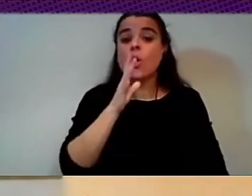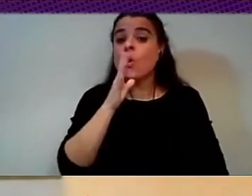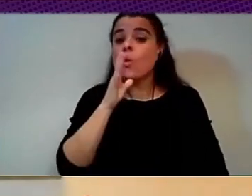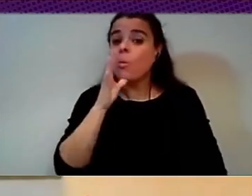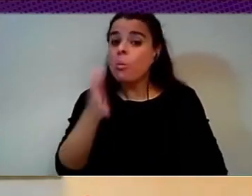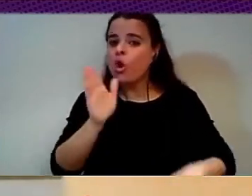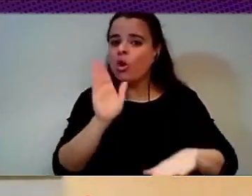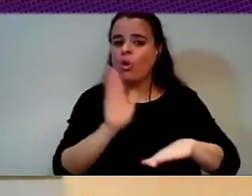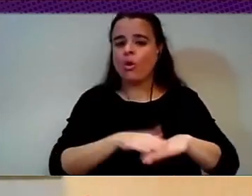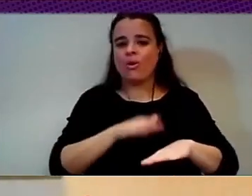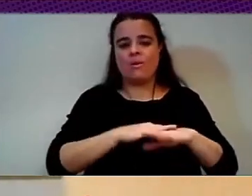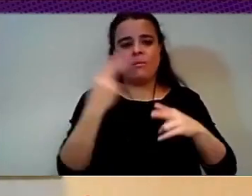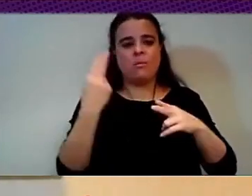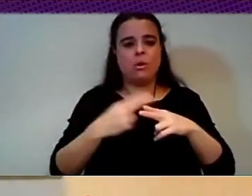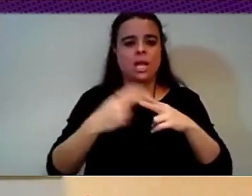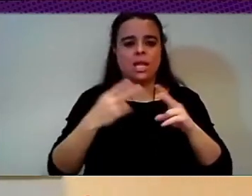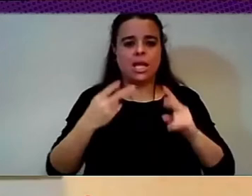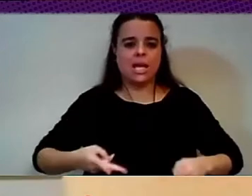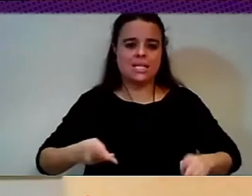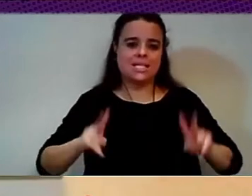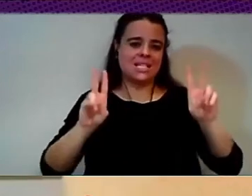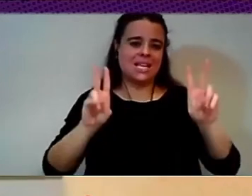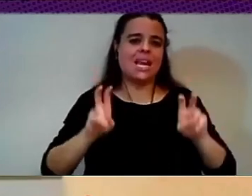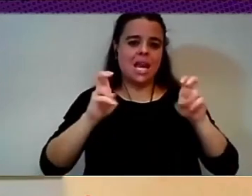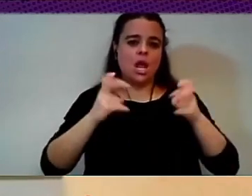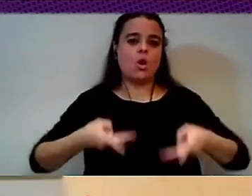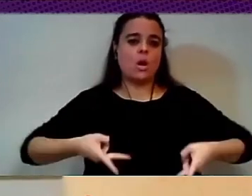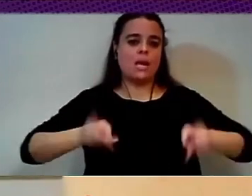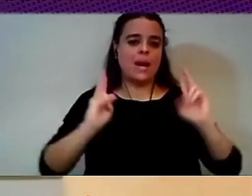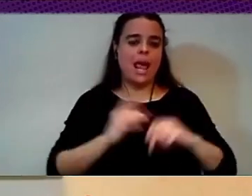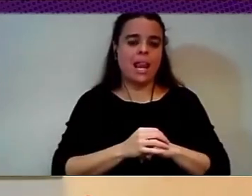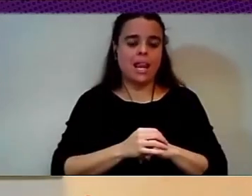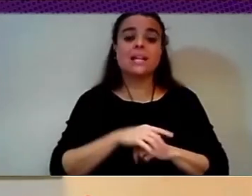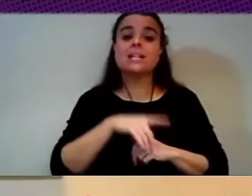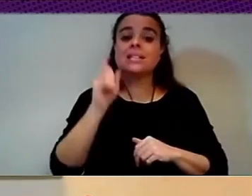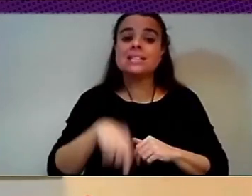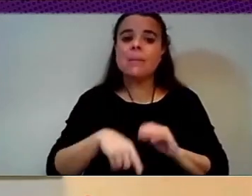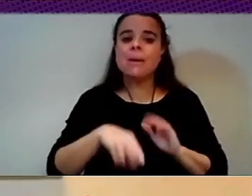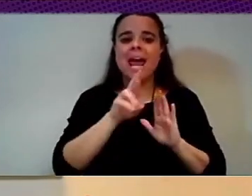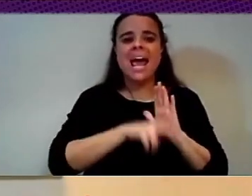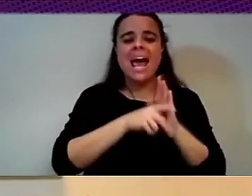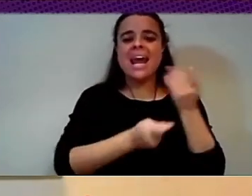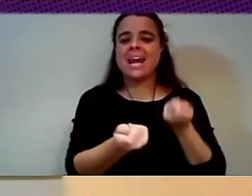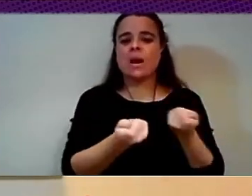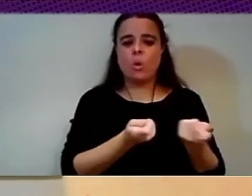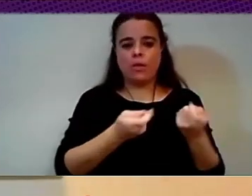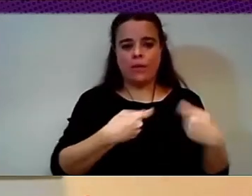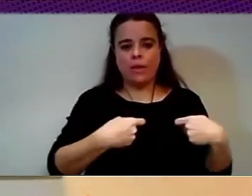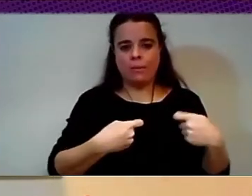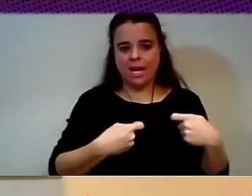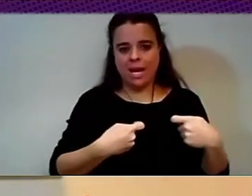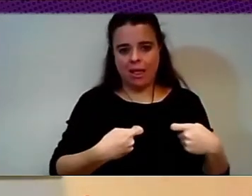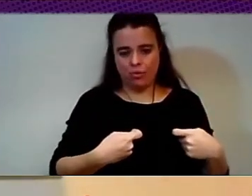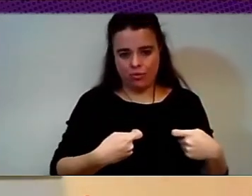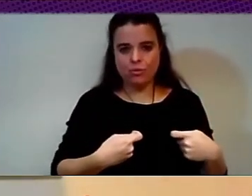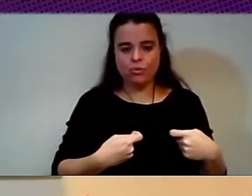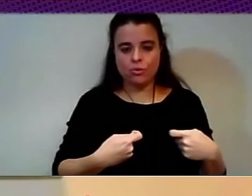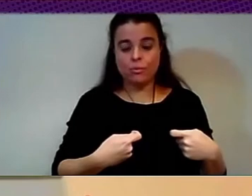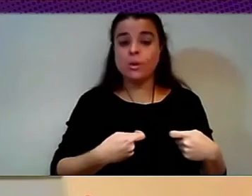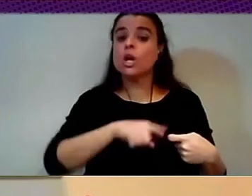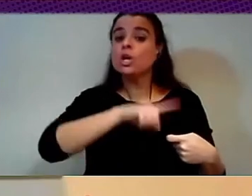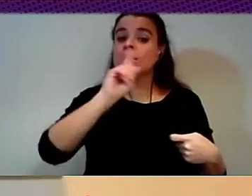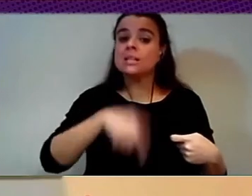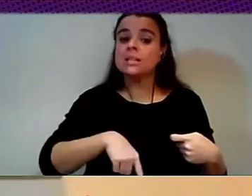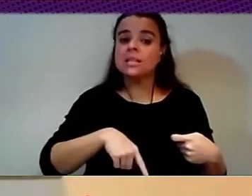regulation of the labor market as such, but also to the concentration of, I mean, financialization and the concentration of